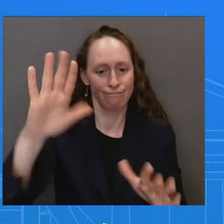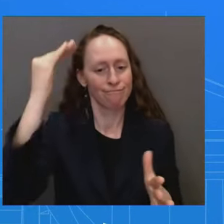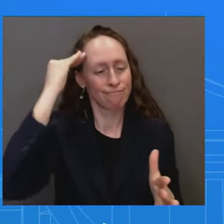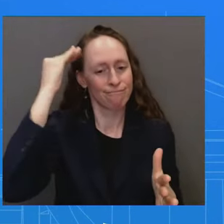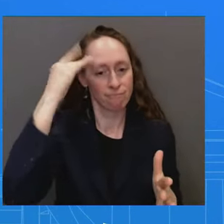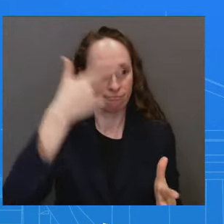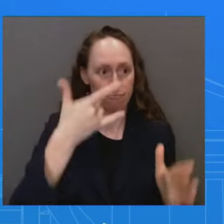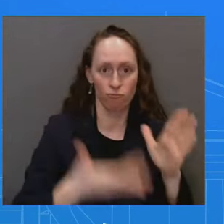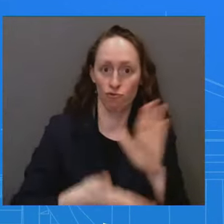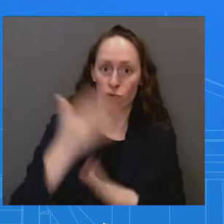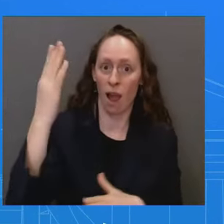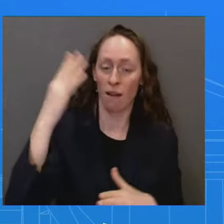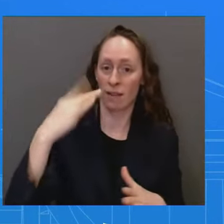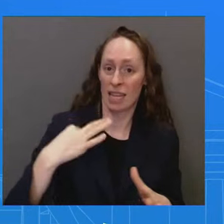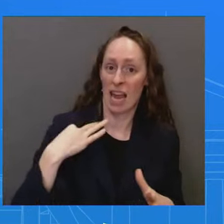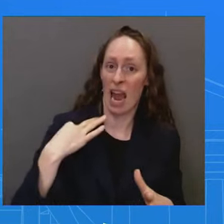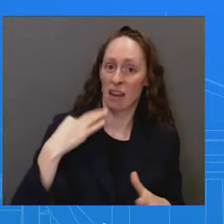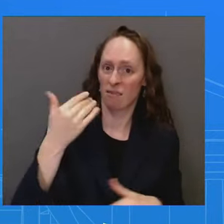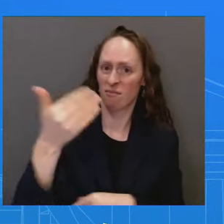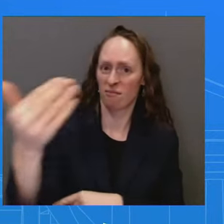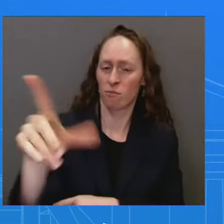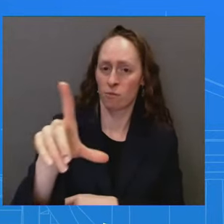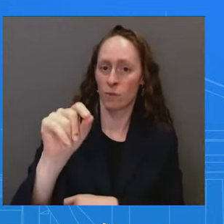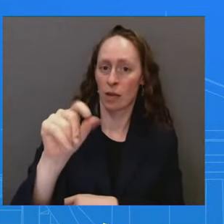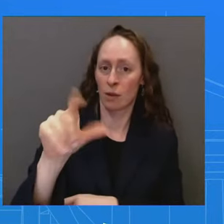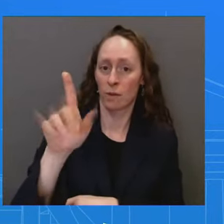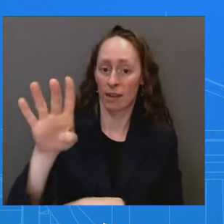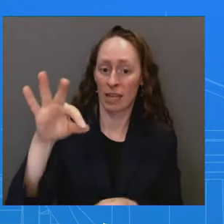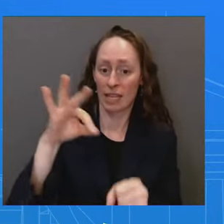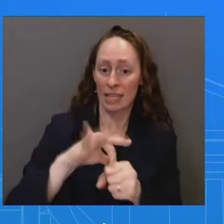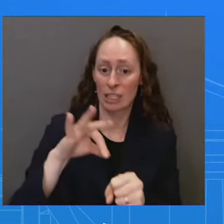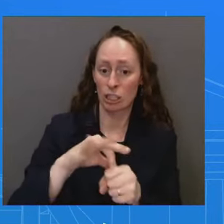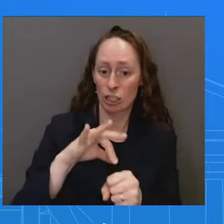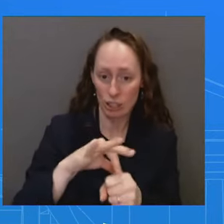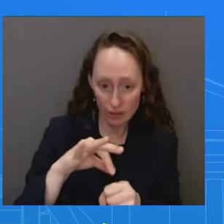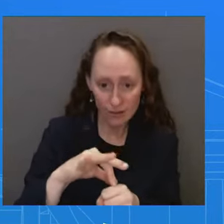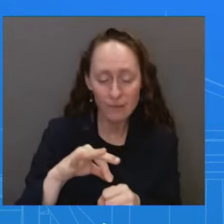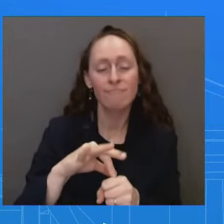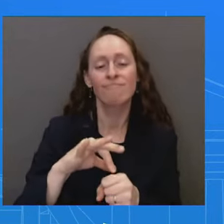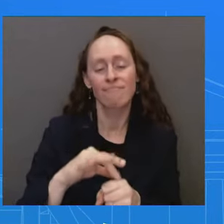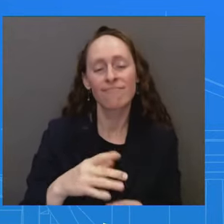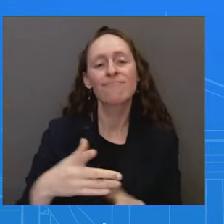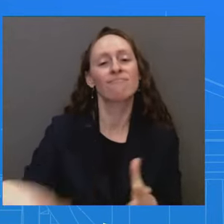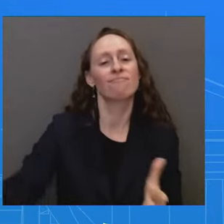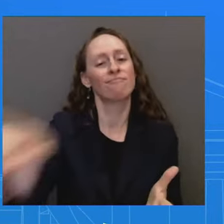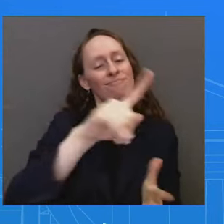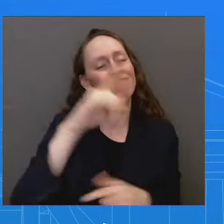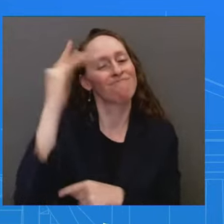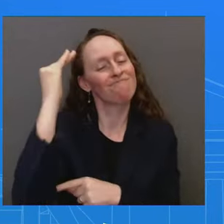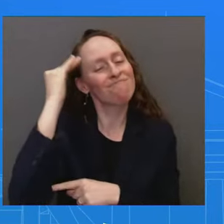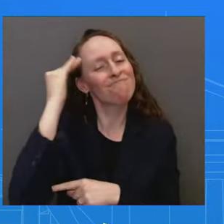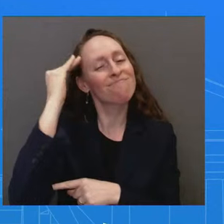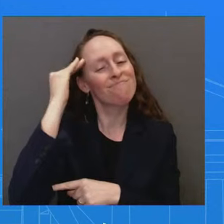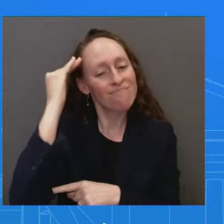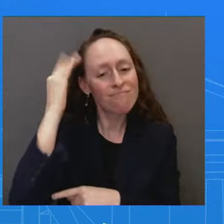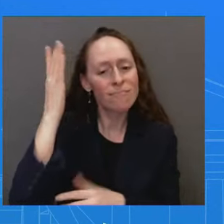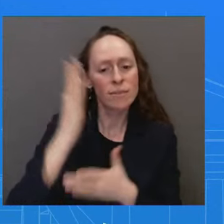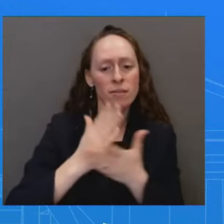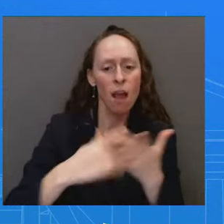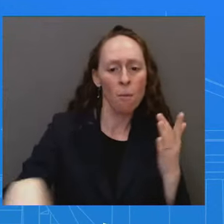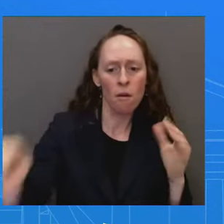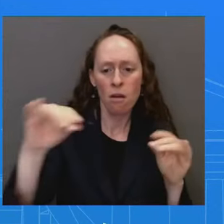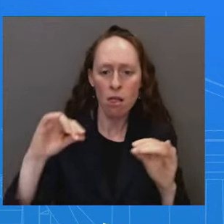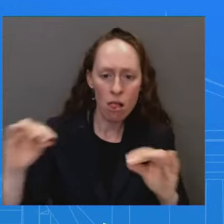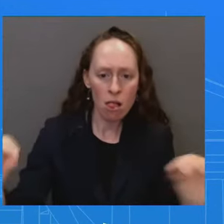I will say is that consumer sentiment, as you all know from the data that came out at the end of last year, is surging and inflation is falling. And I think that